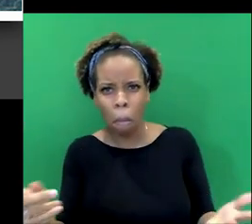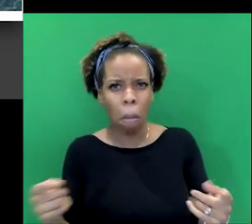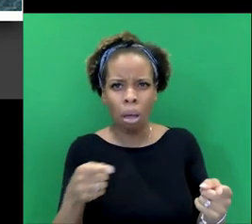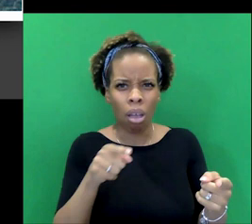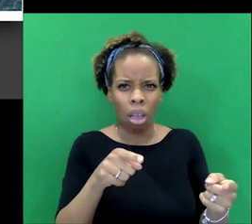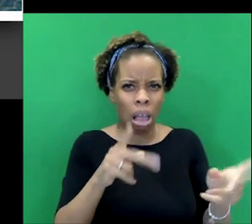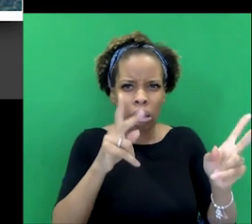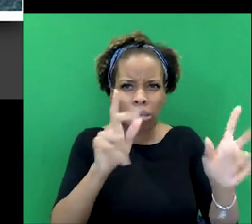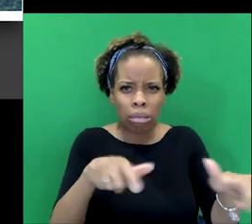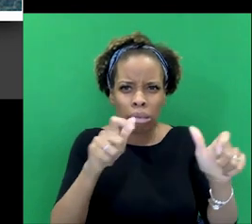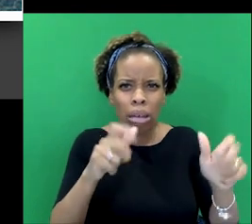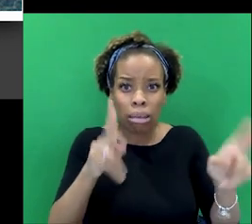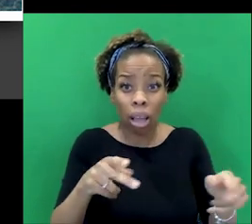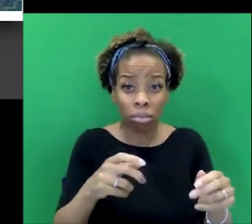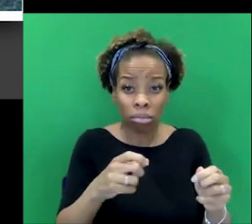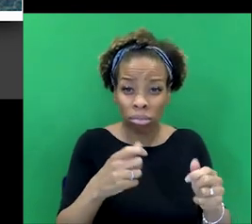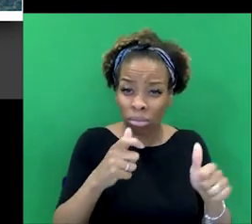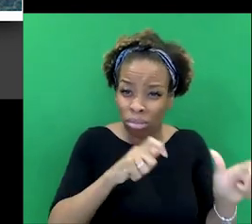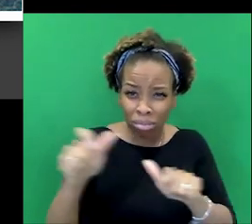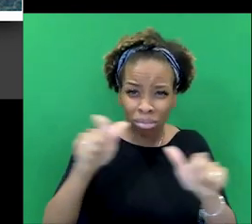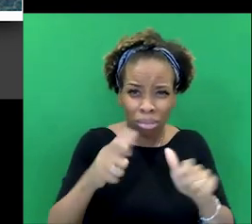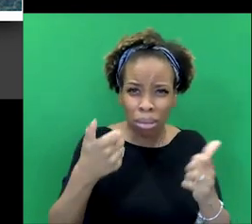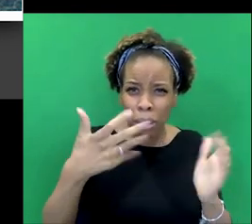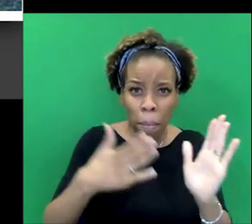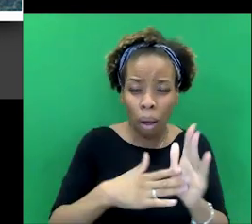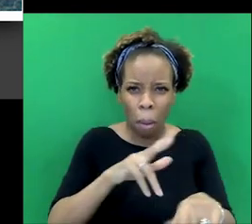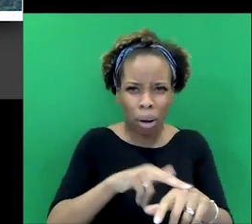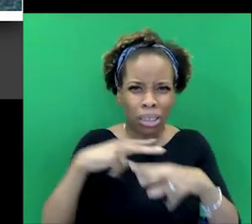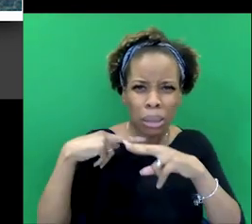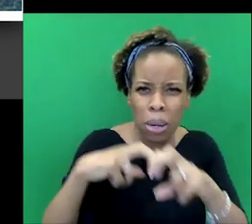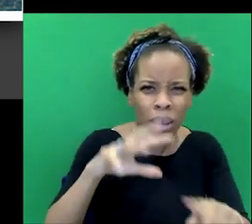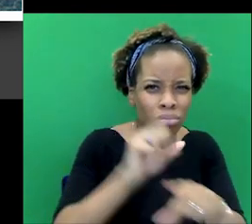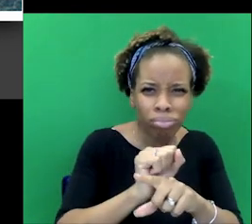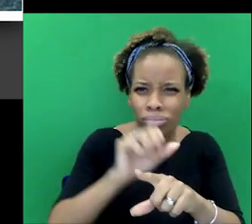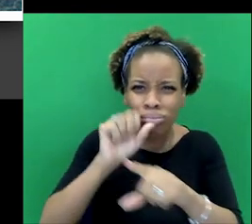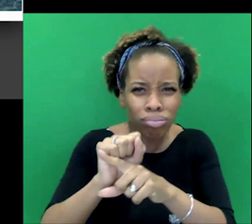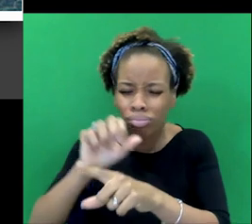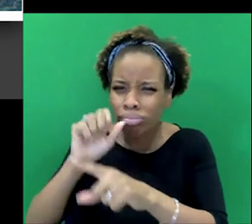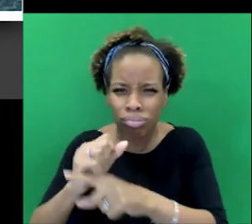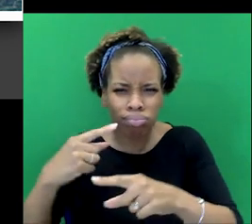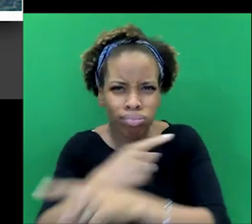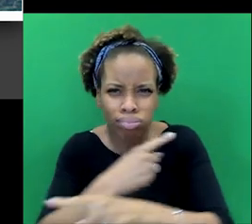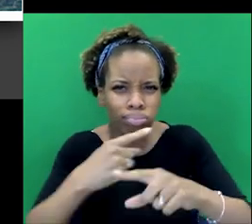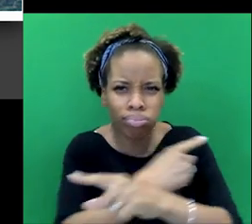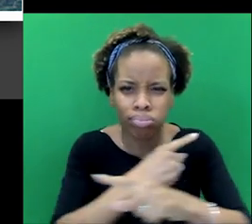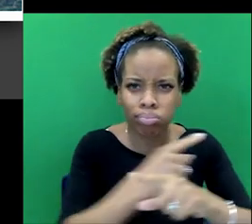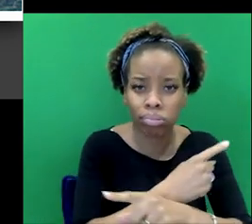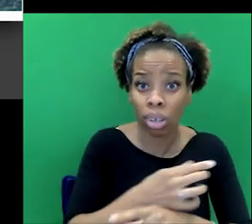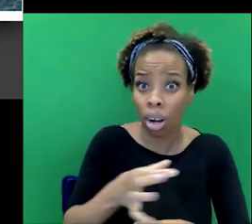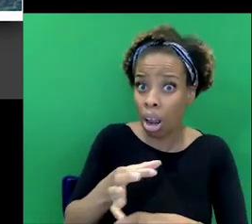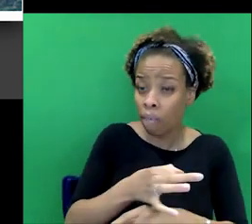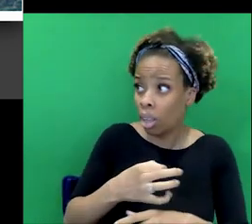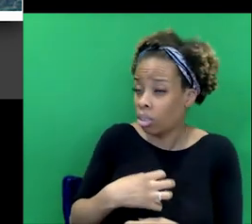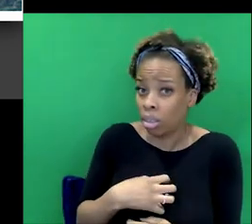for six months and the police have no handle on it. They don't know who it is. They can't catch the killer and the village, as you can understand it.